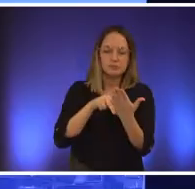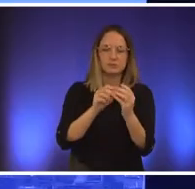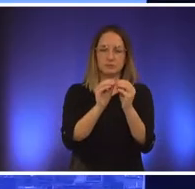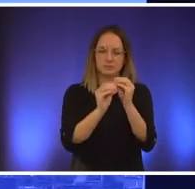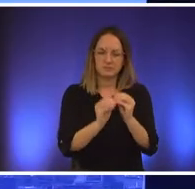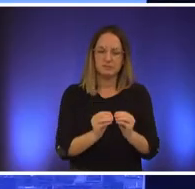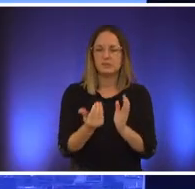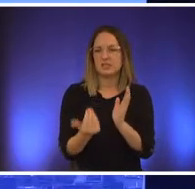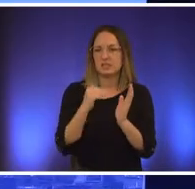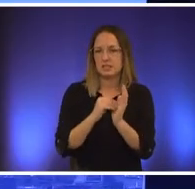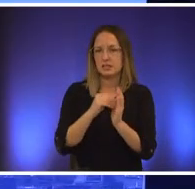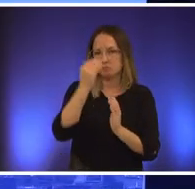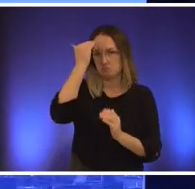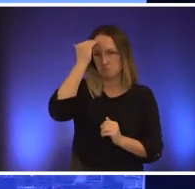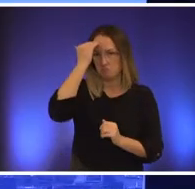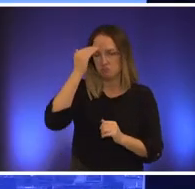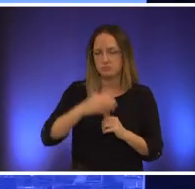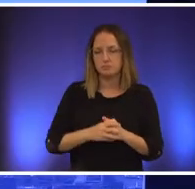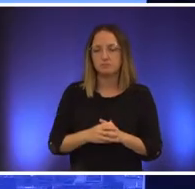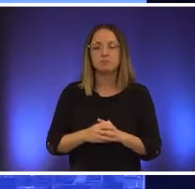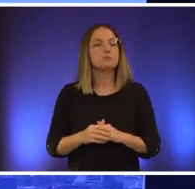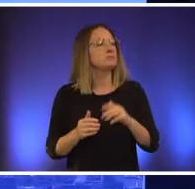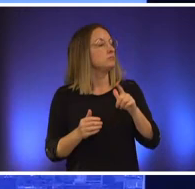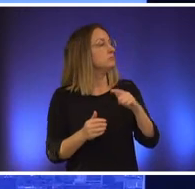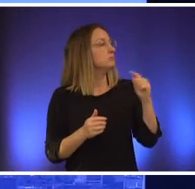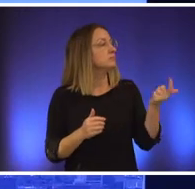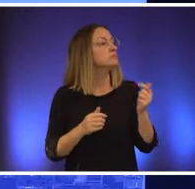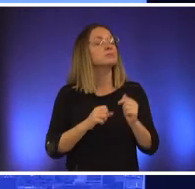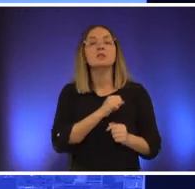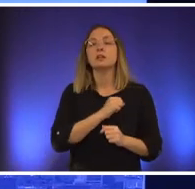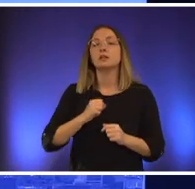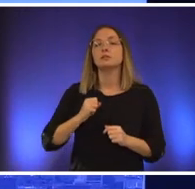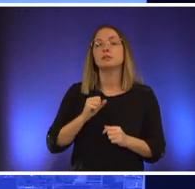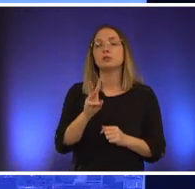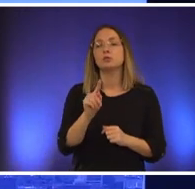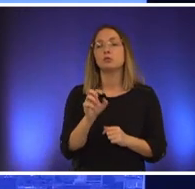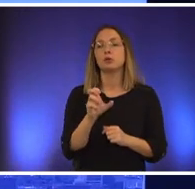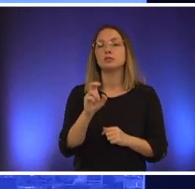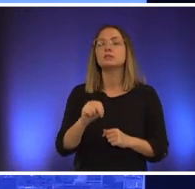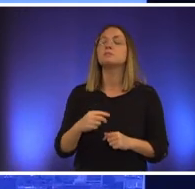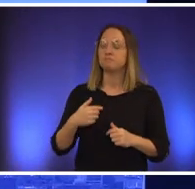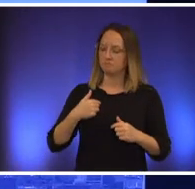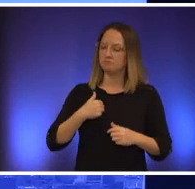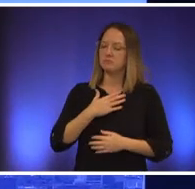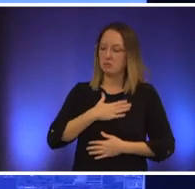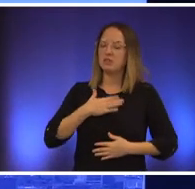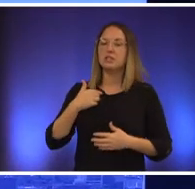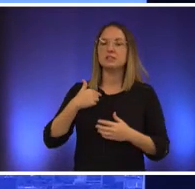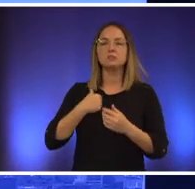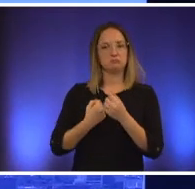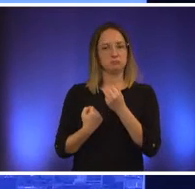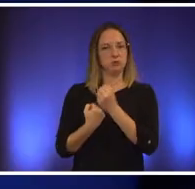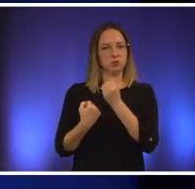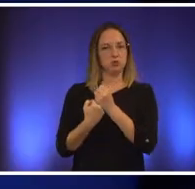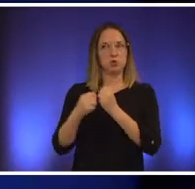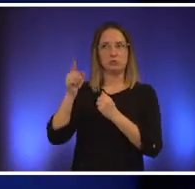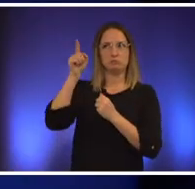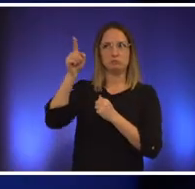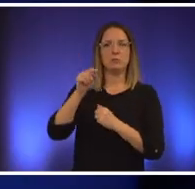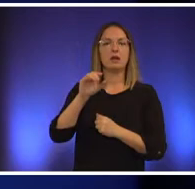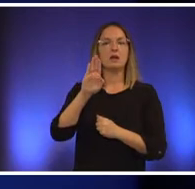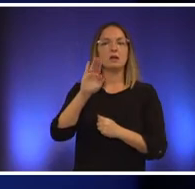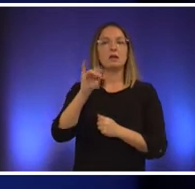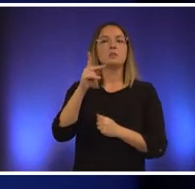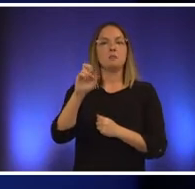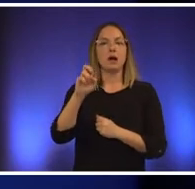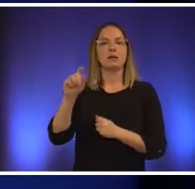well i'm pleased that i was endorsed in in this campaign by bike texas and and uh in part because of the role